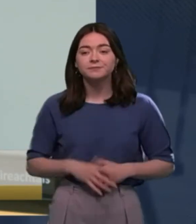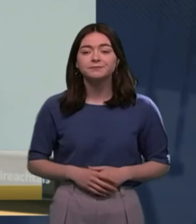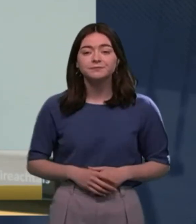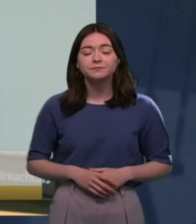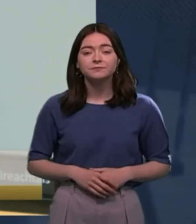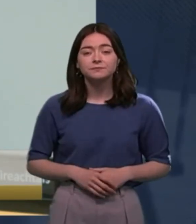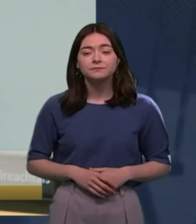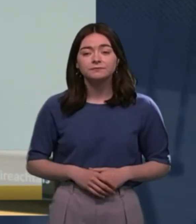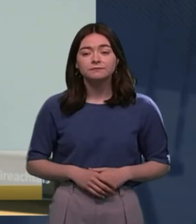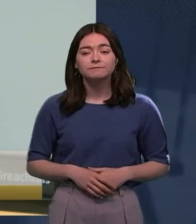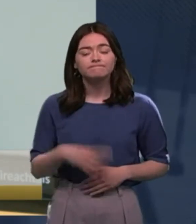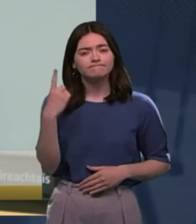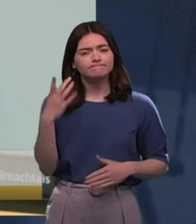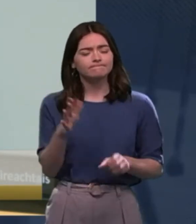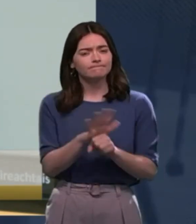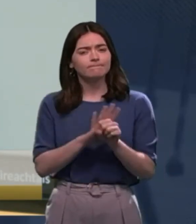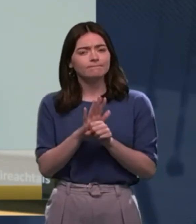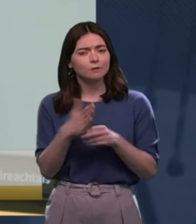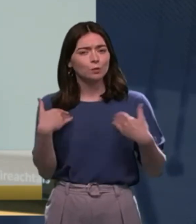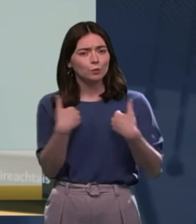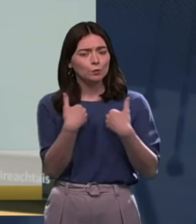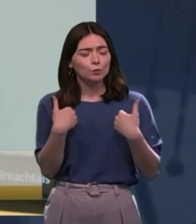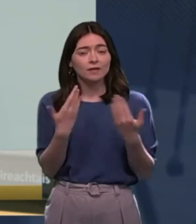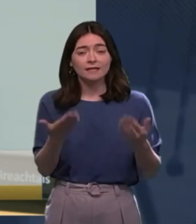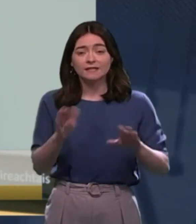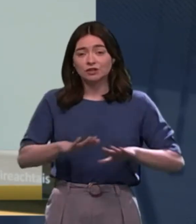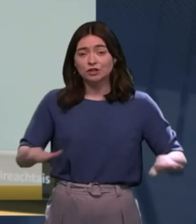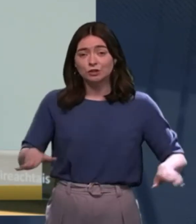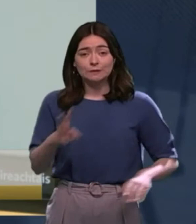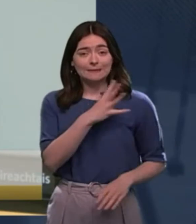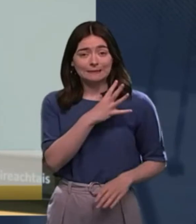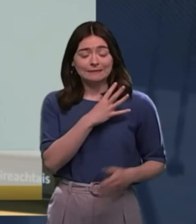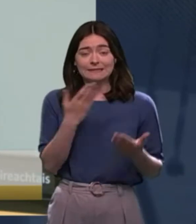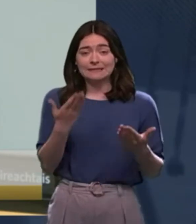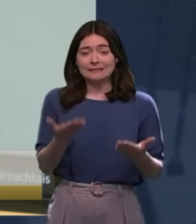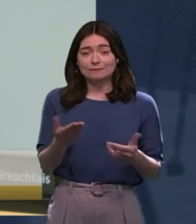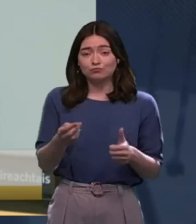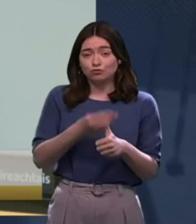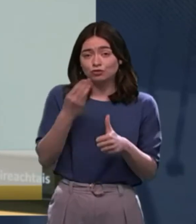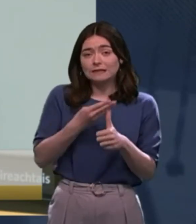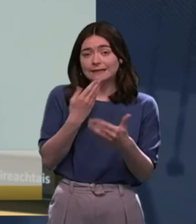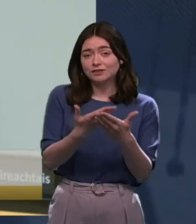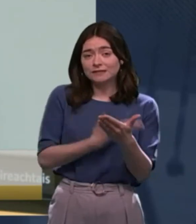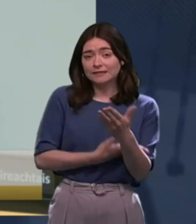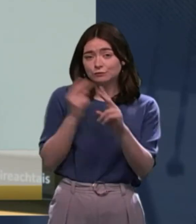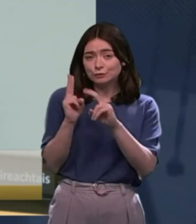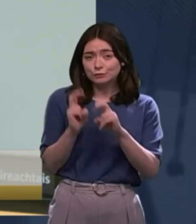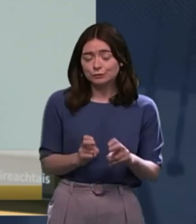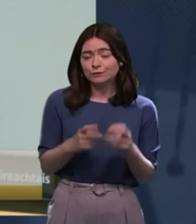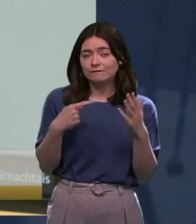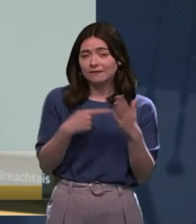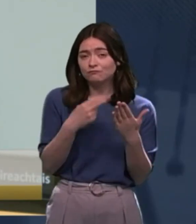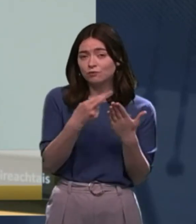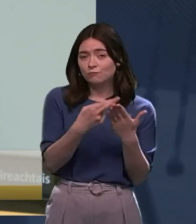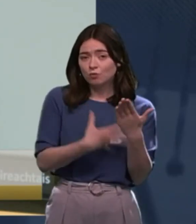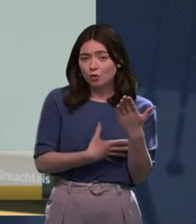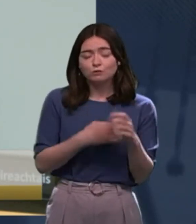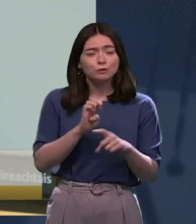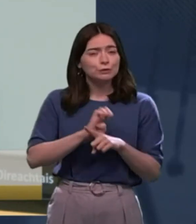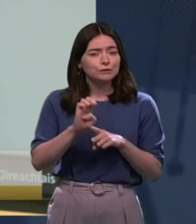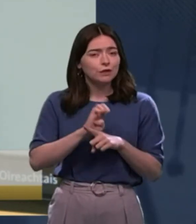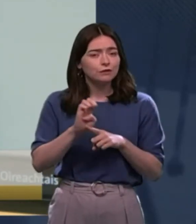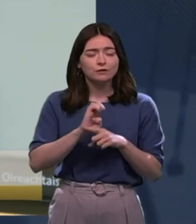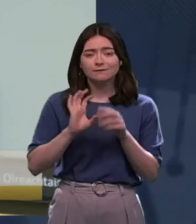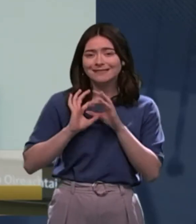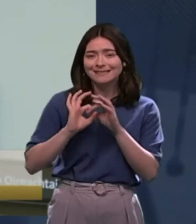A significant source of concern reflected in the Children's Committee during prelegitative scrutiny of the report was the lack of engagement with